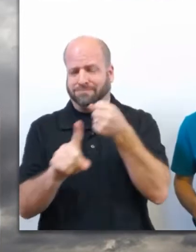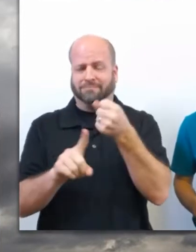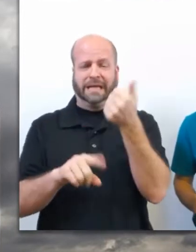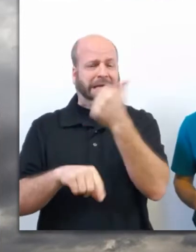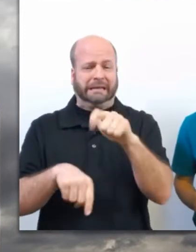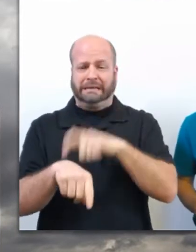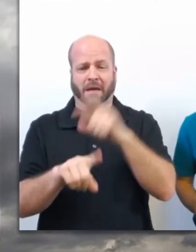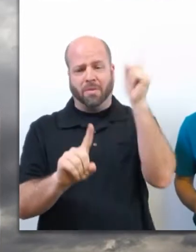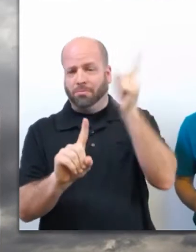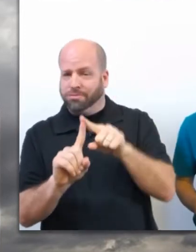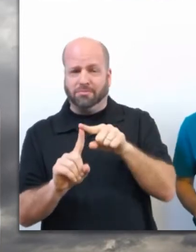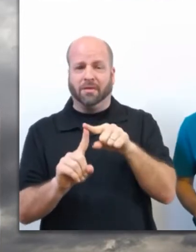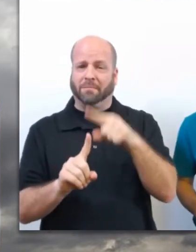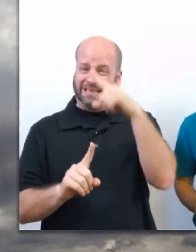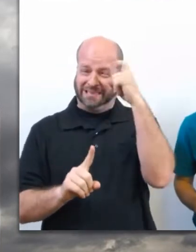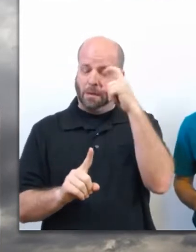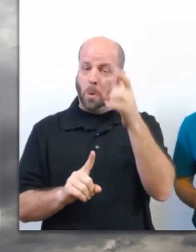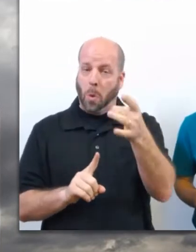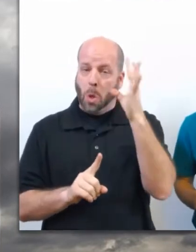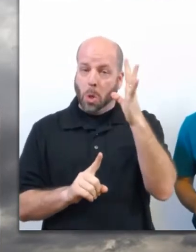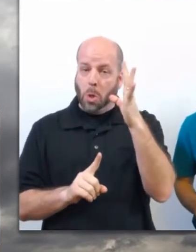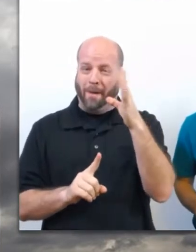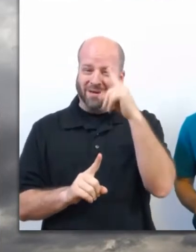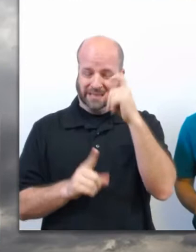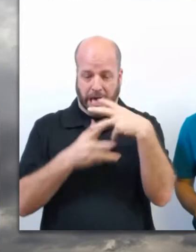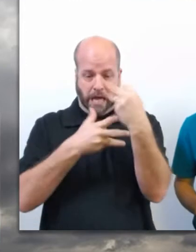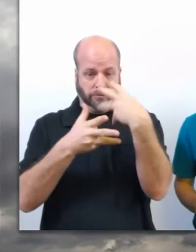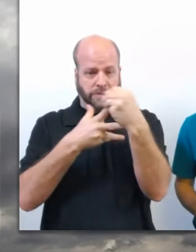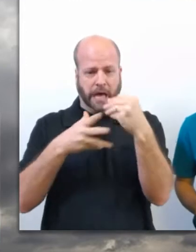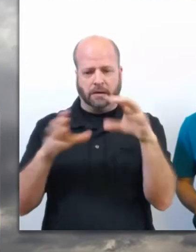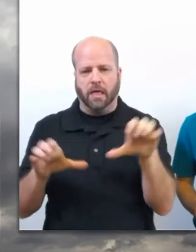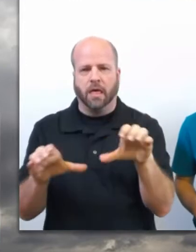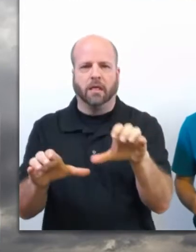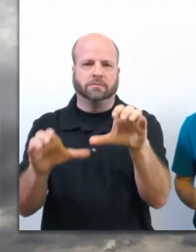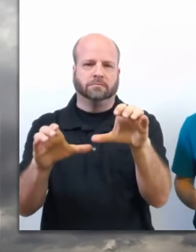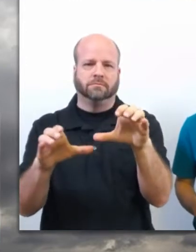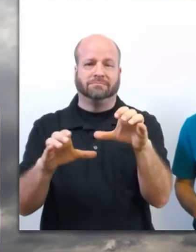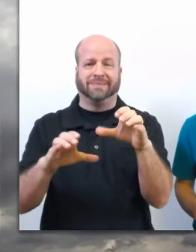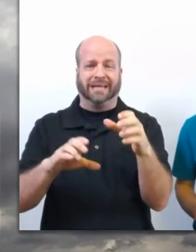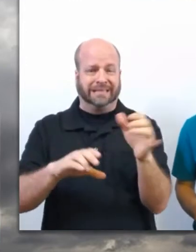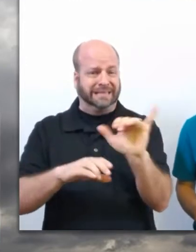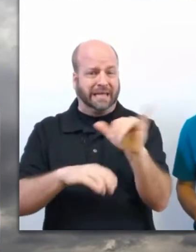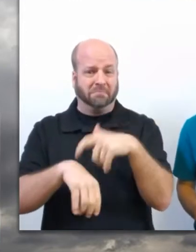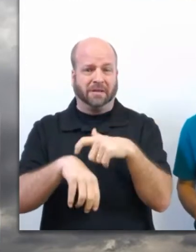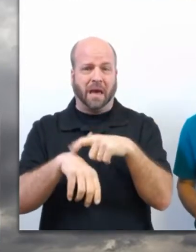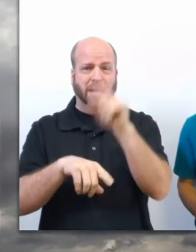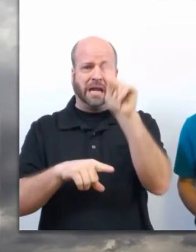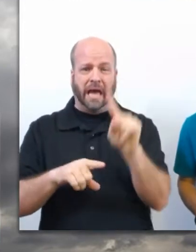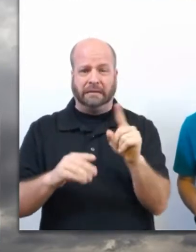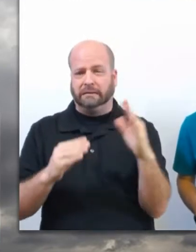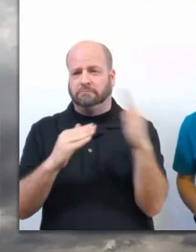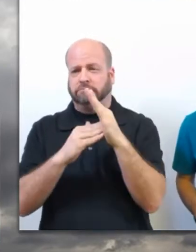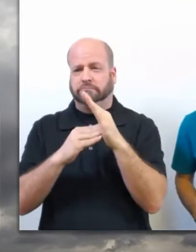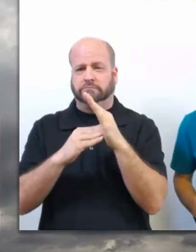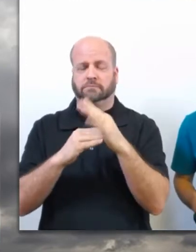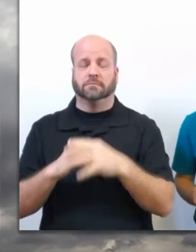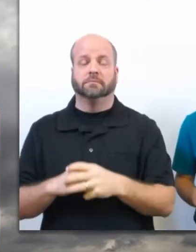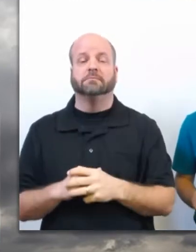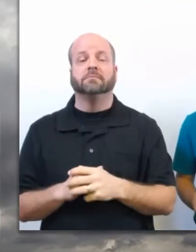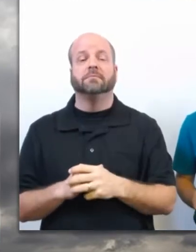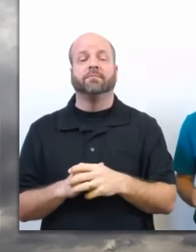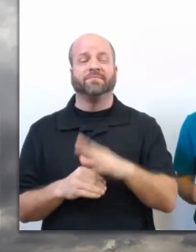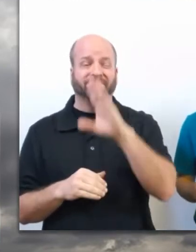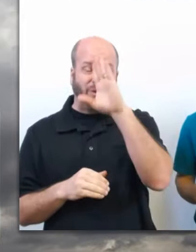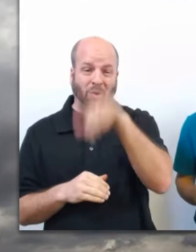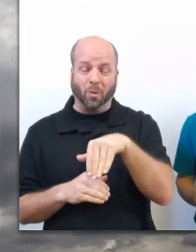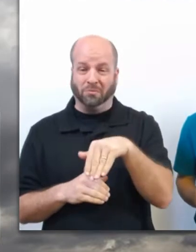summer is especially dangerous as the amount of outdoor recreation increases at the same time lightning activity peaks. Did you know